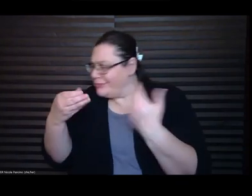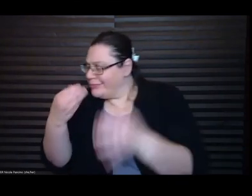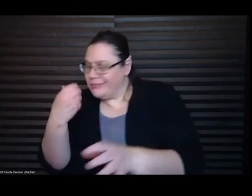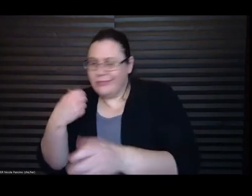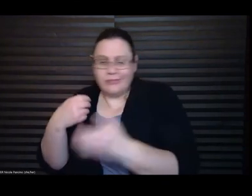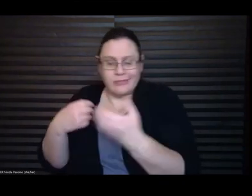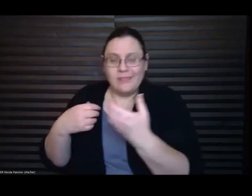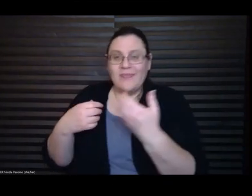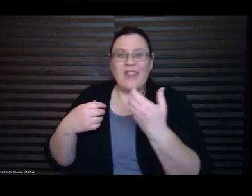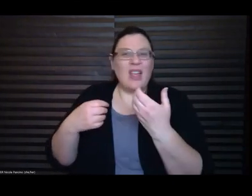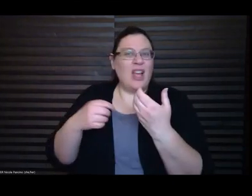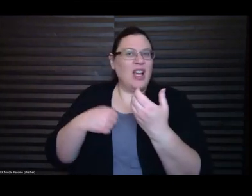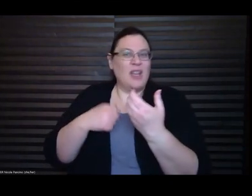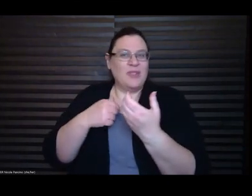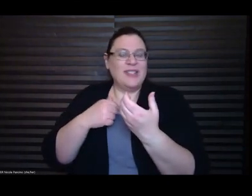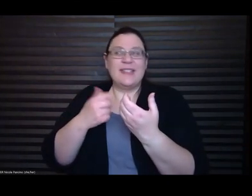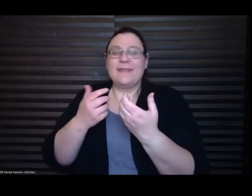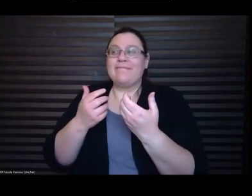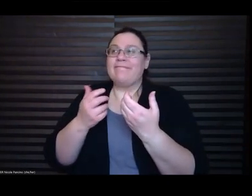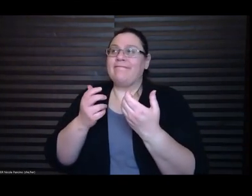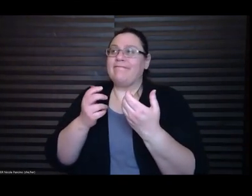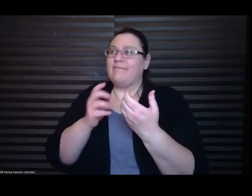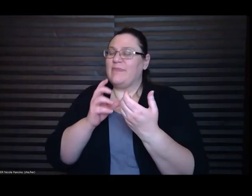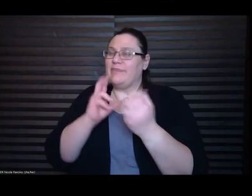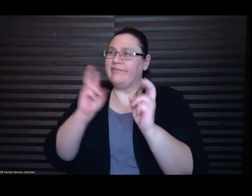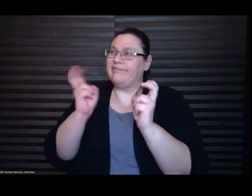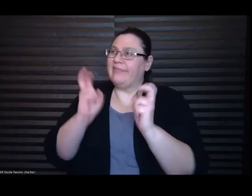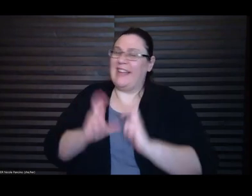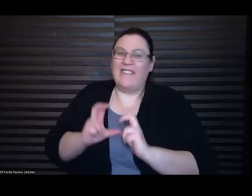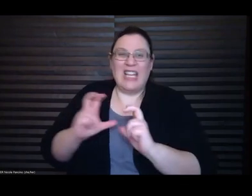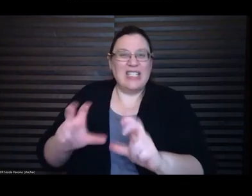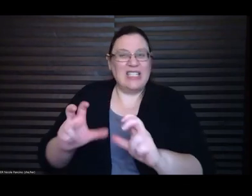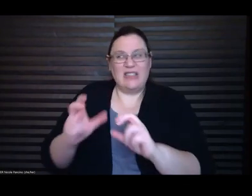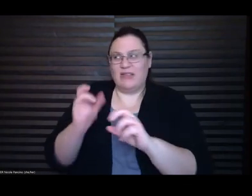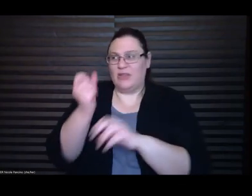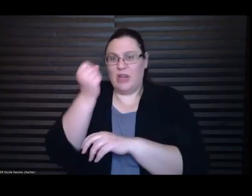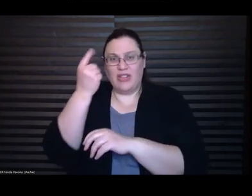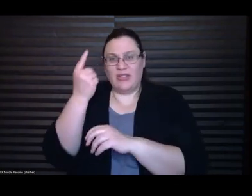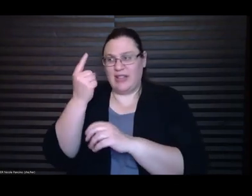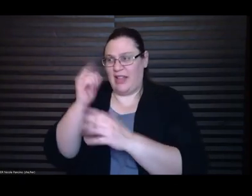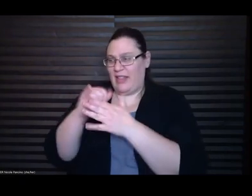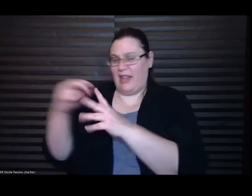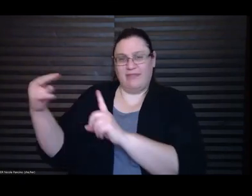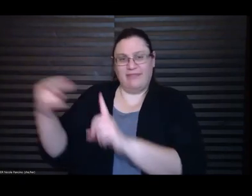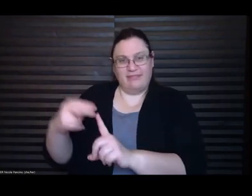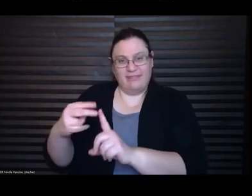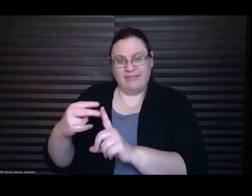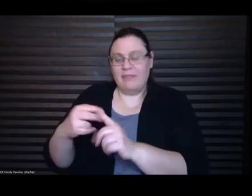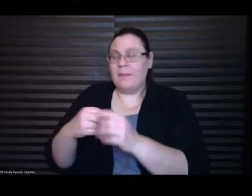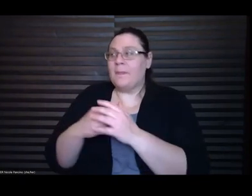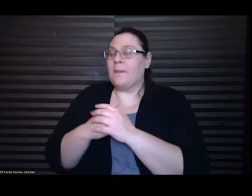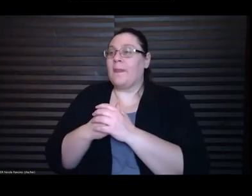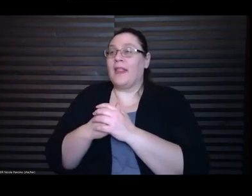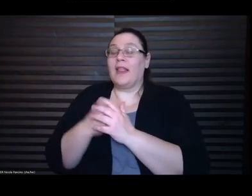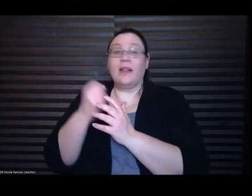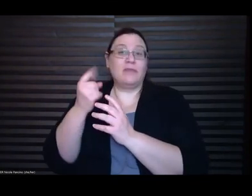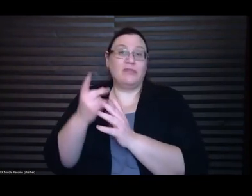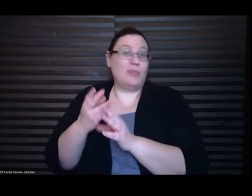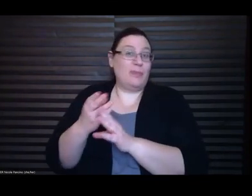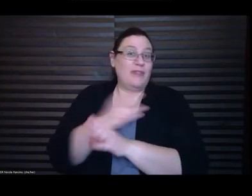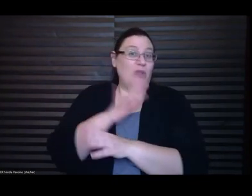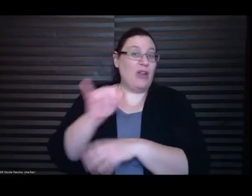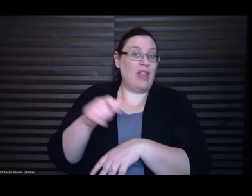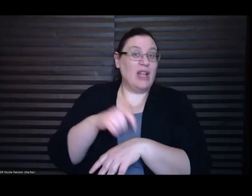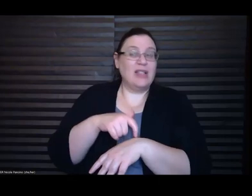understanding that side of things but even before that I was you know I started